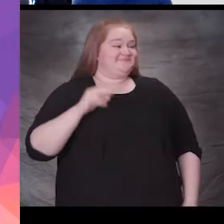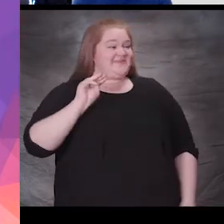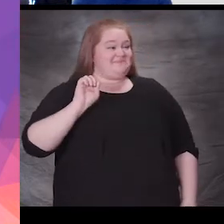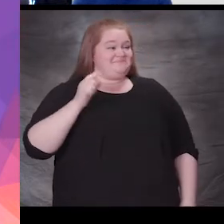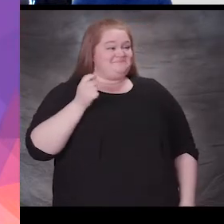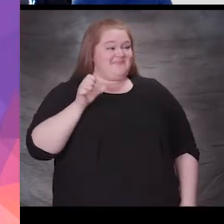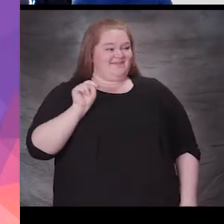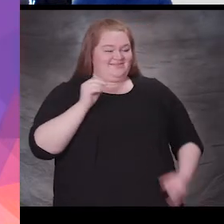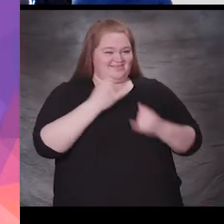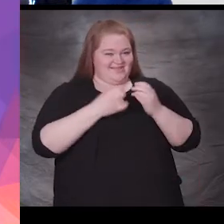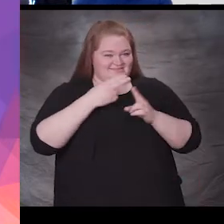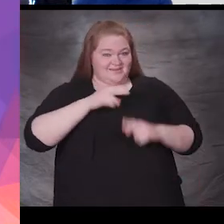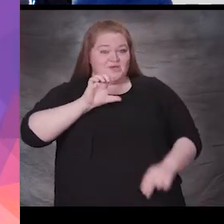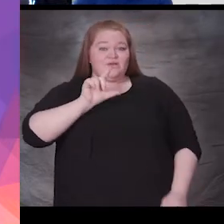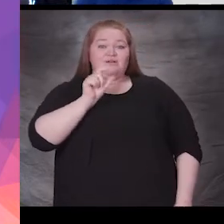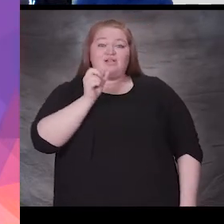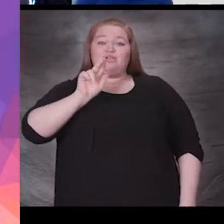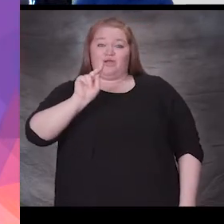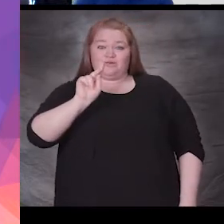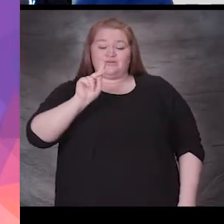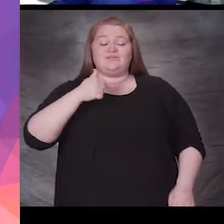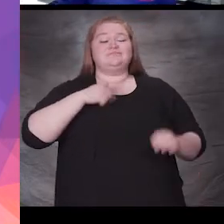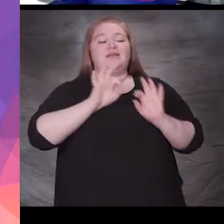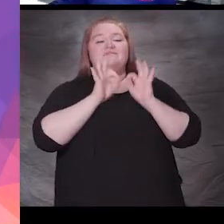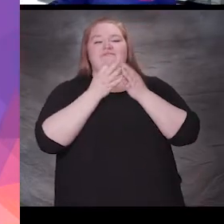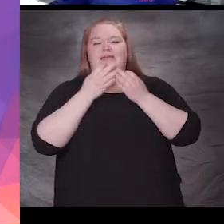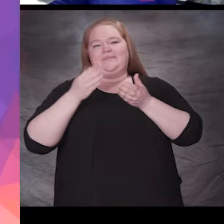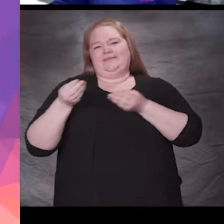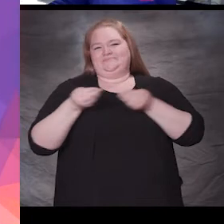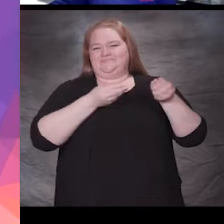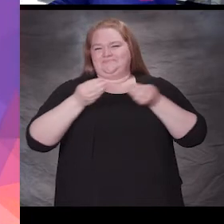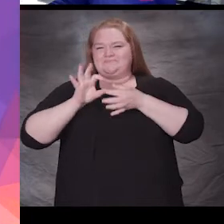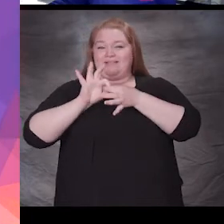I'm Megan Clark, Family Liaison at Bernie Elementary.